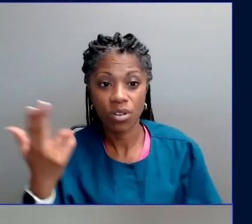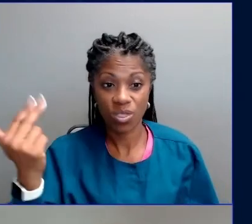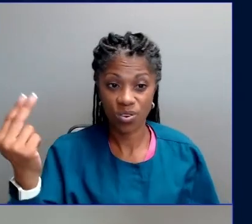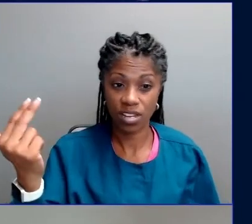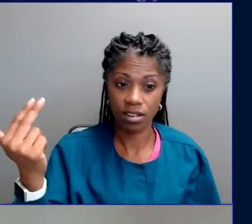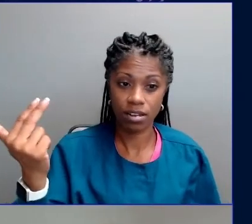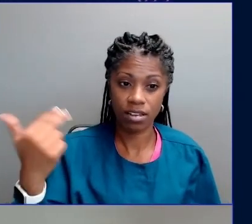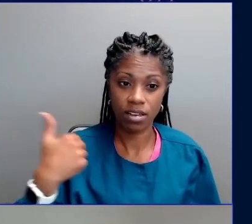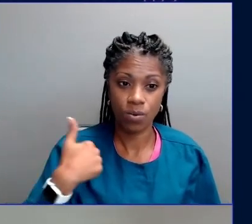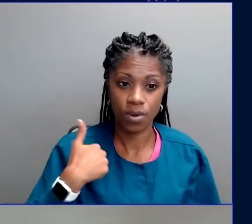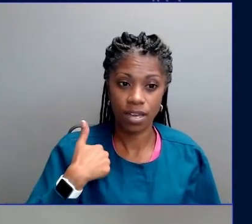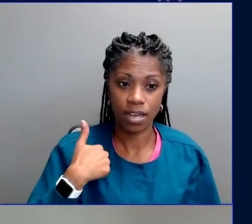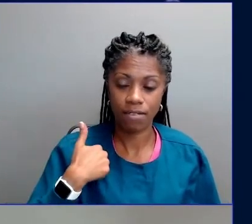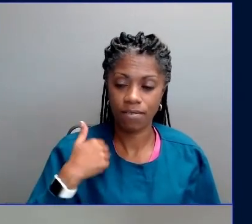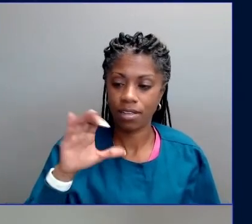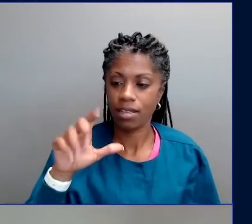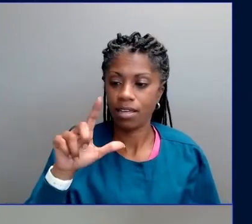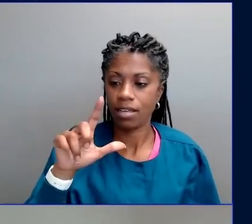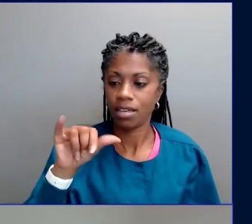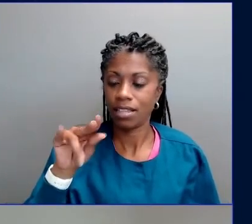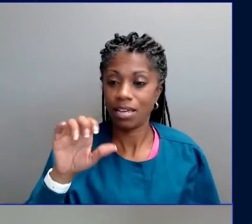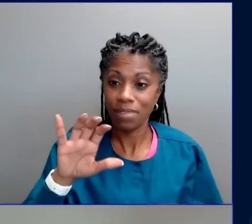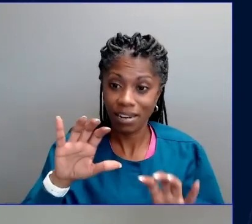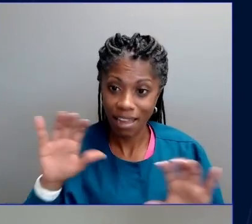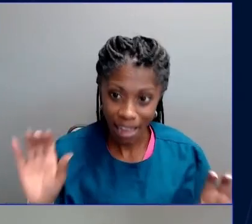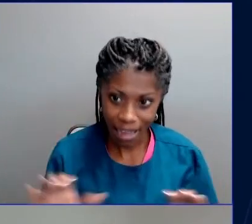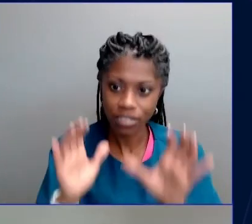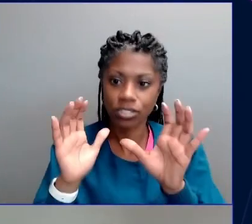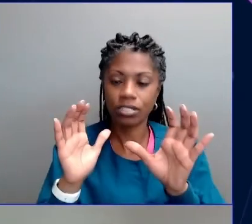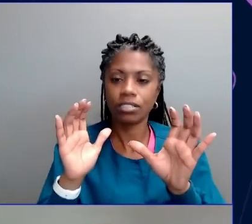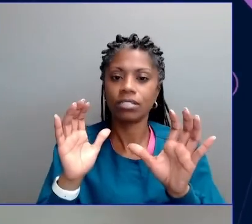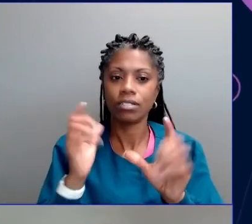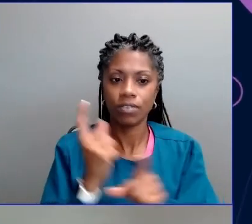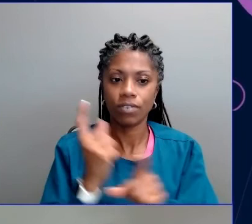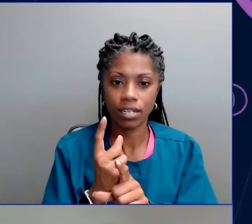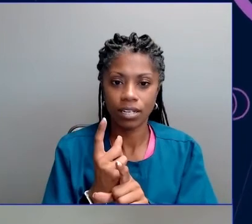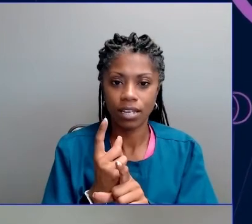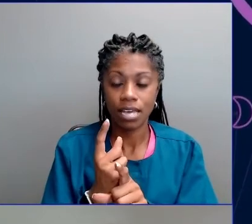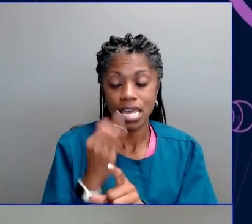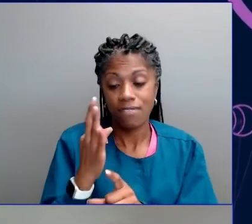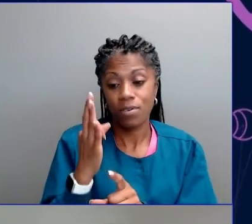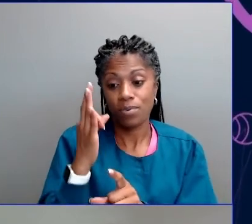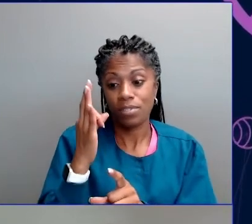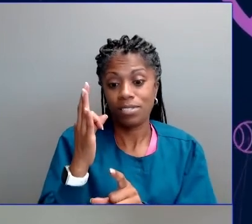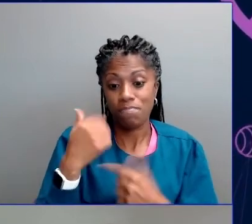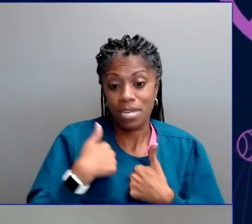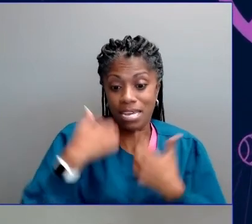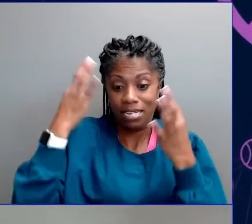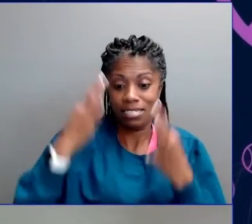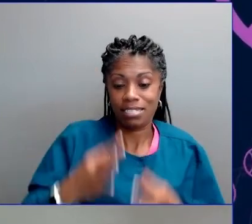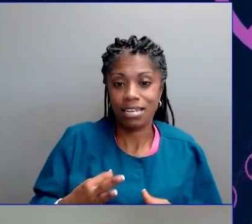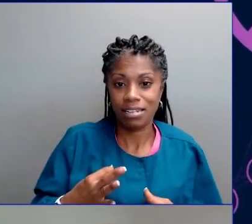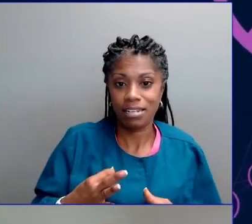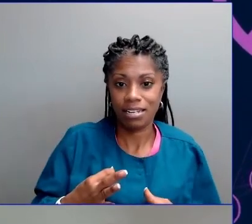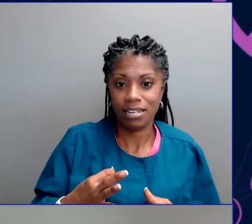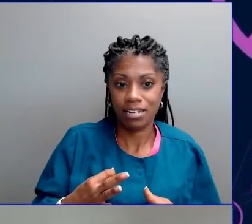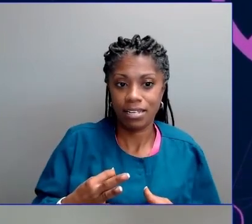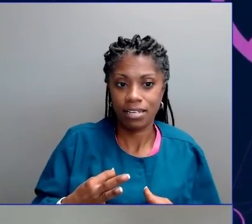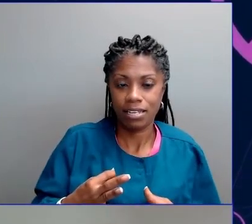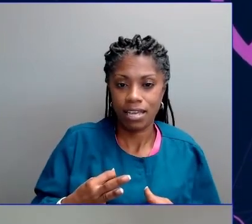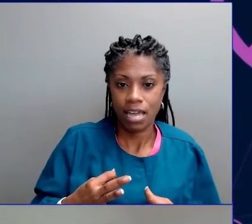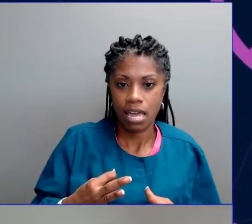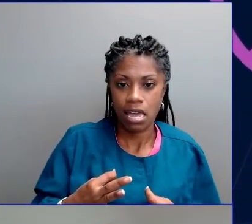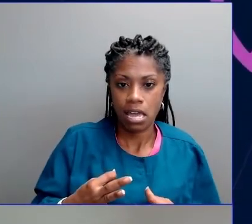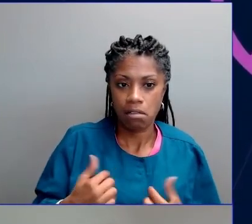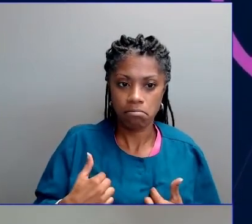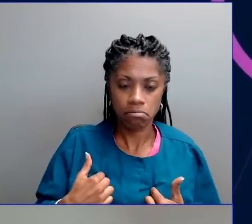But if it were up to me to set these goals, you know what I would do? I would take number 13 out entirely. I don't think